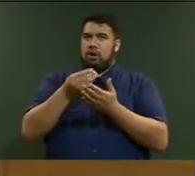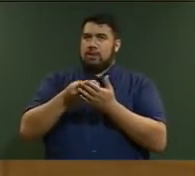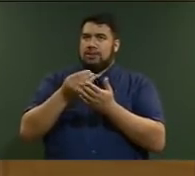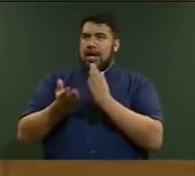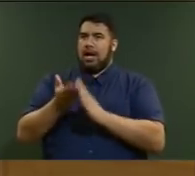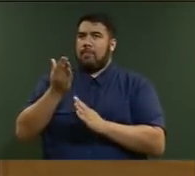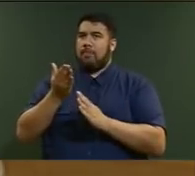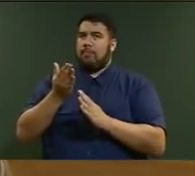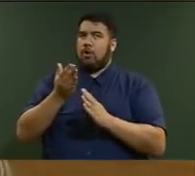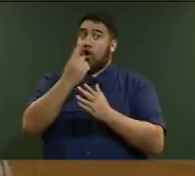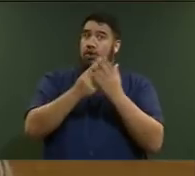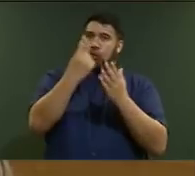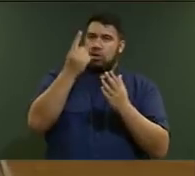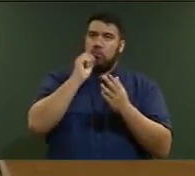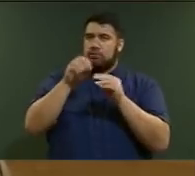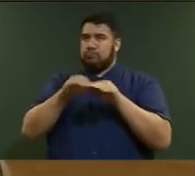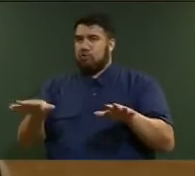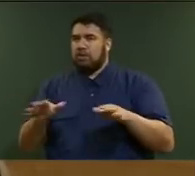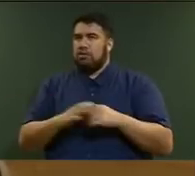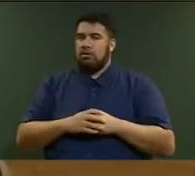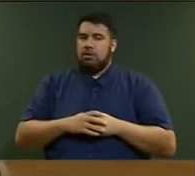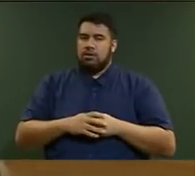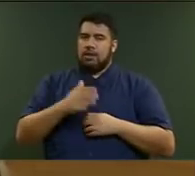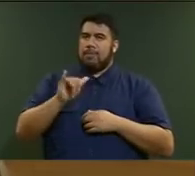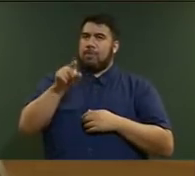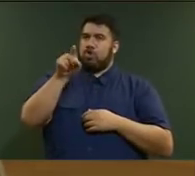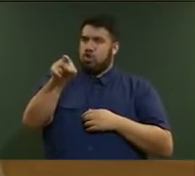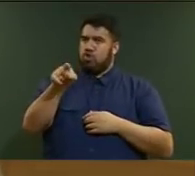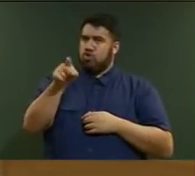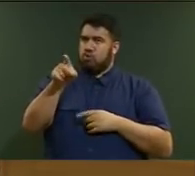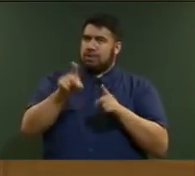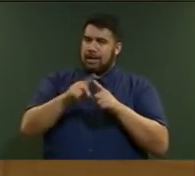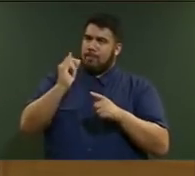that he is just as bad as BP and he'll be on Megan Wood's naughty step fairly soon?